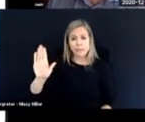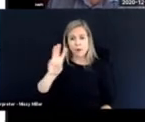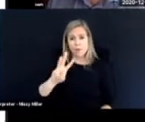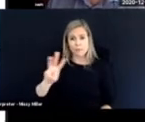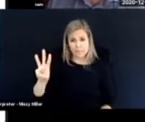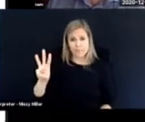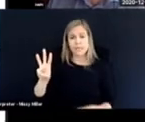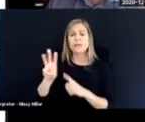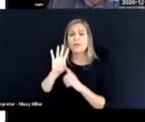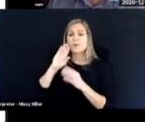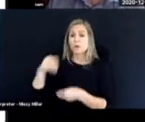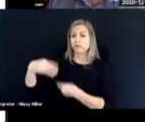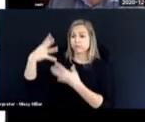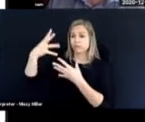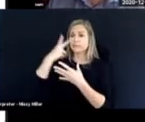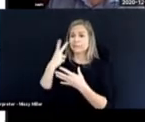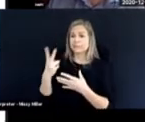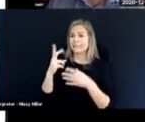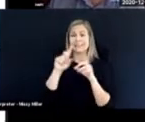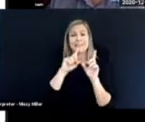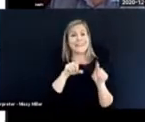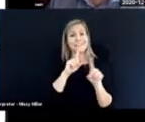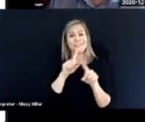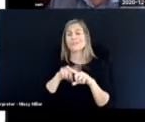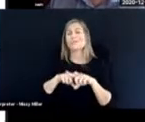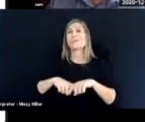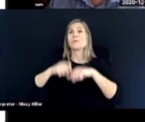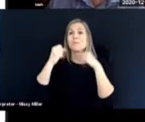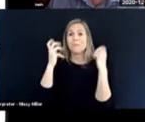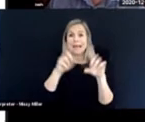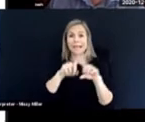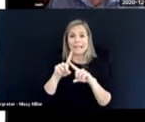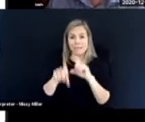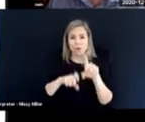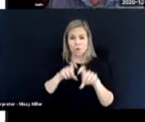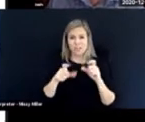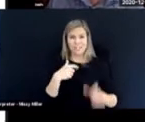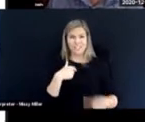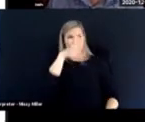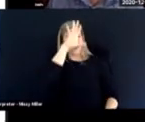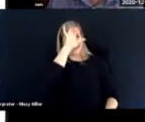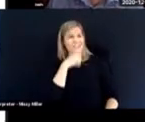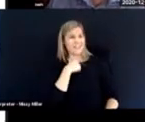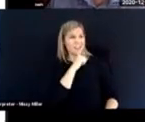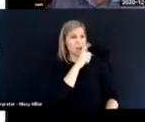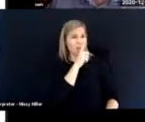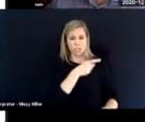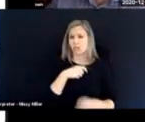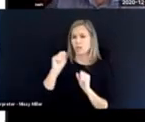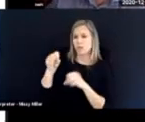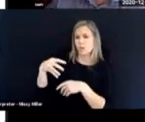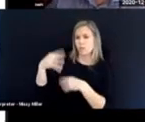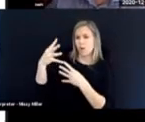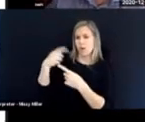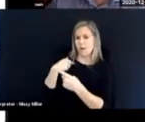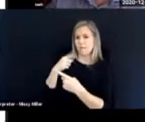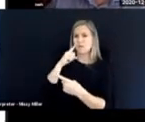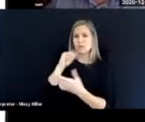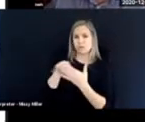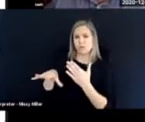find answers to many, many of the questions you have relating to students with deaf blindness.